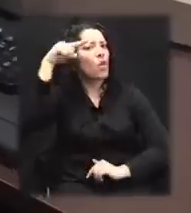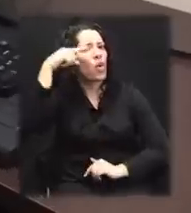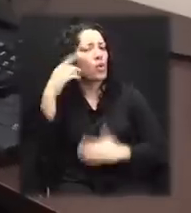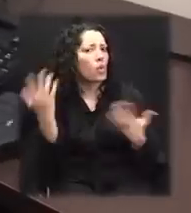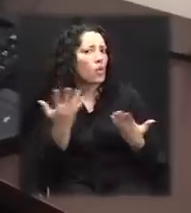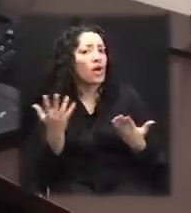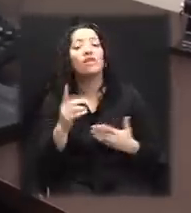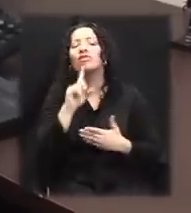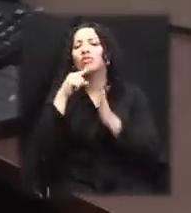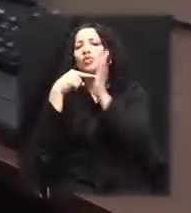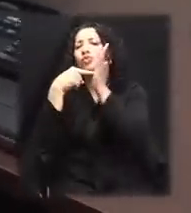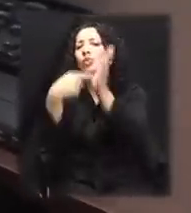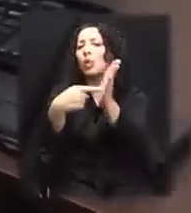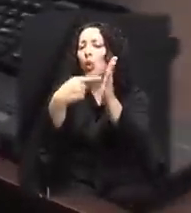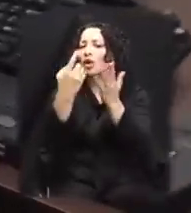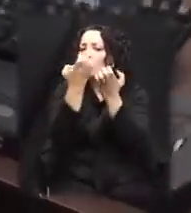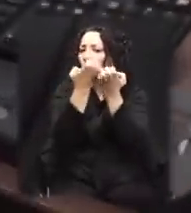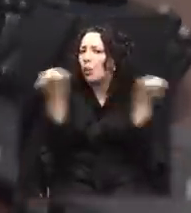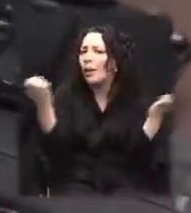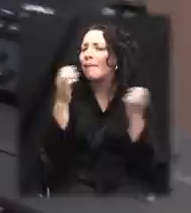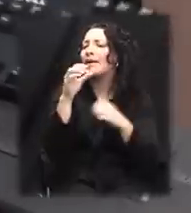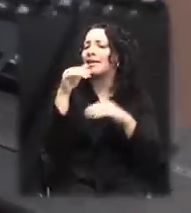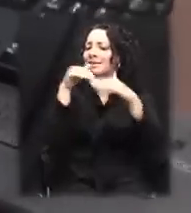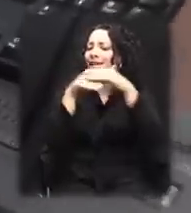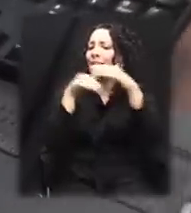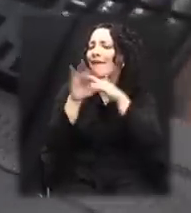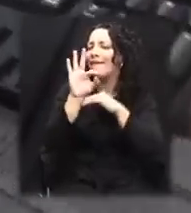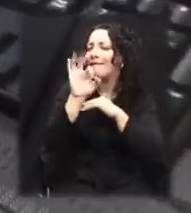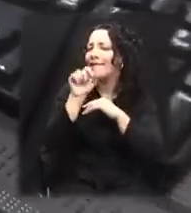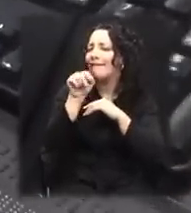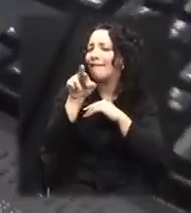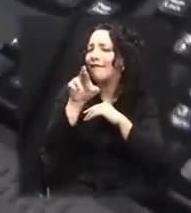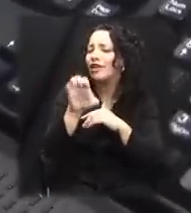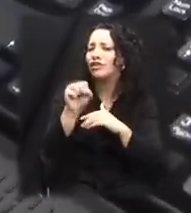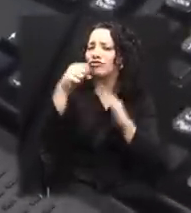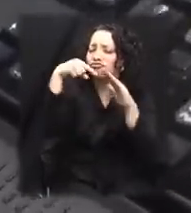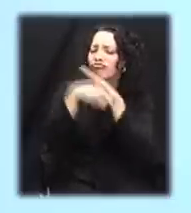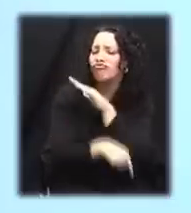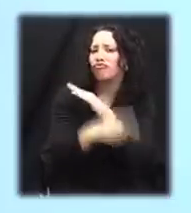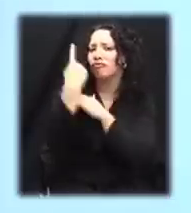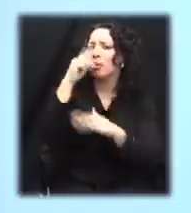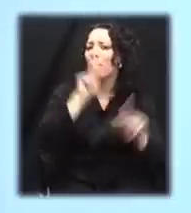communications devices and features that are accessible to people who are deafblind.